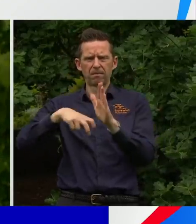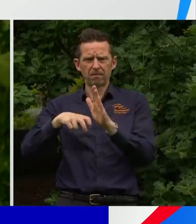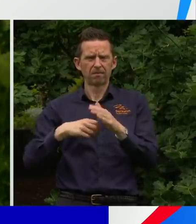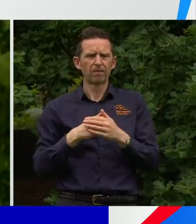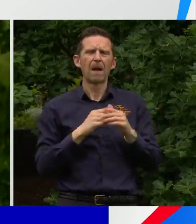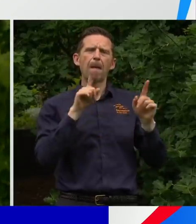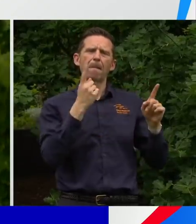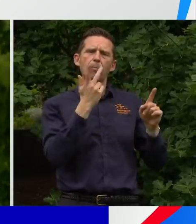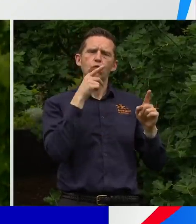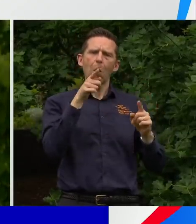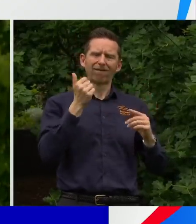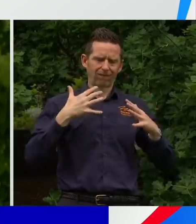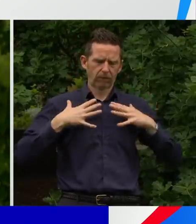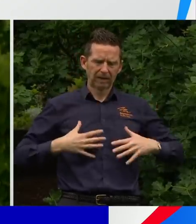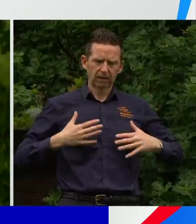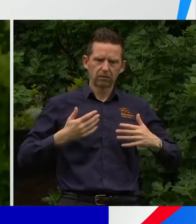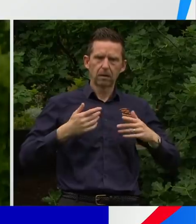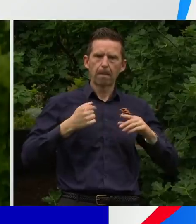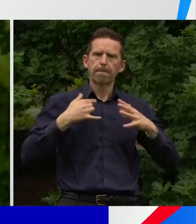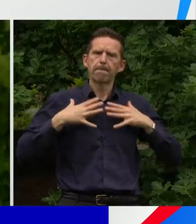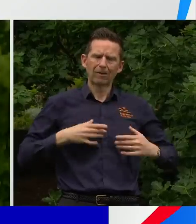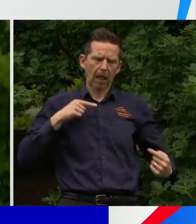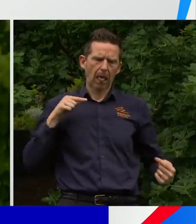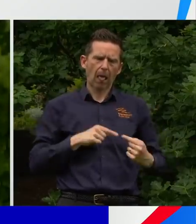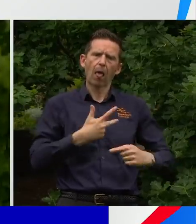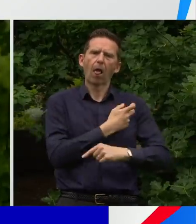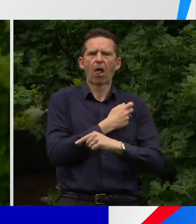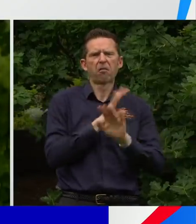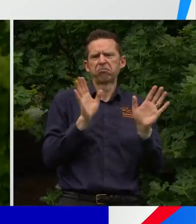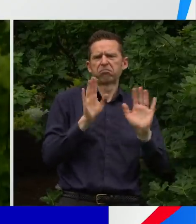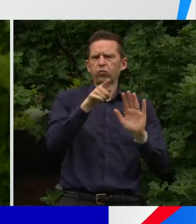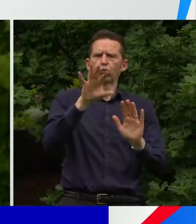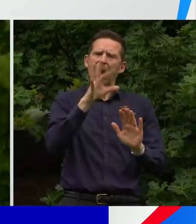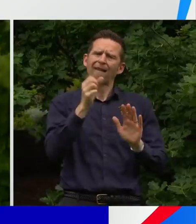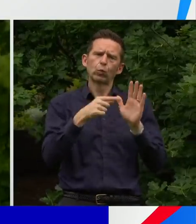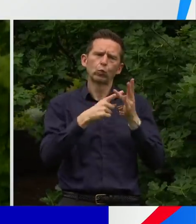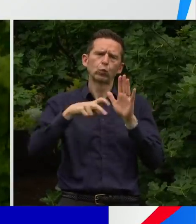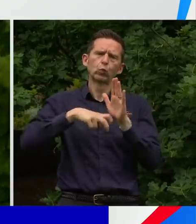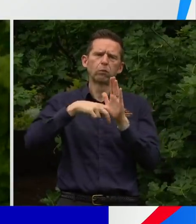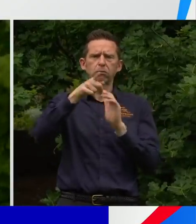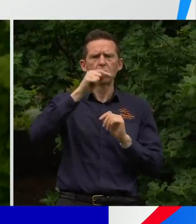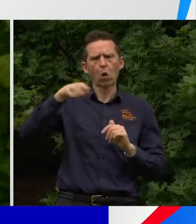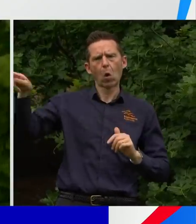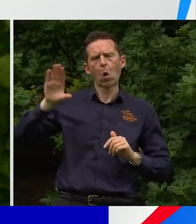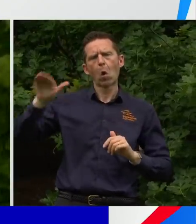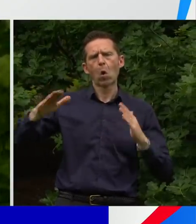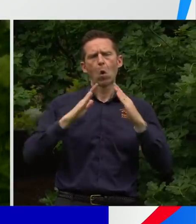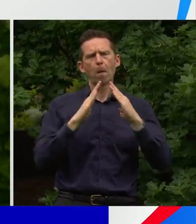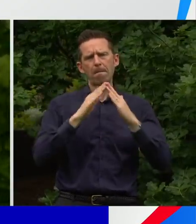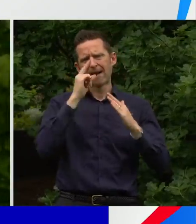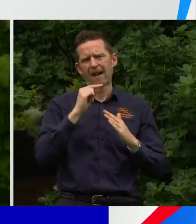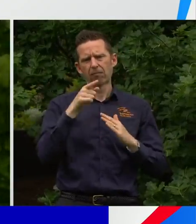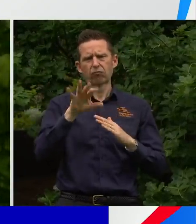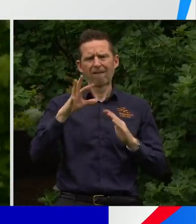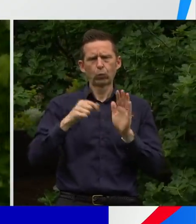hotel quarantine. That's not your fault. You haven't made a choice to be to be ineligible for the vaccine. You will be able to go home. No ISO, no